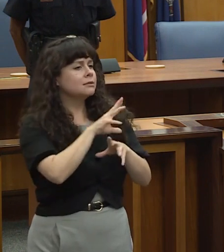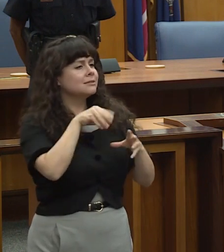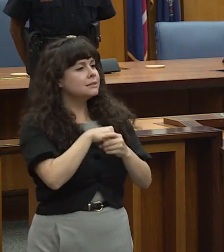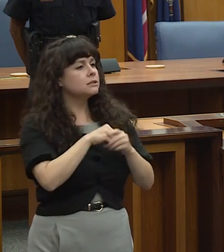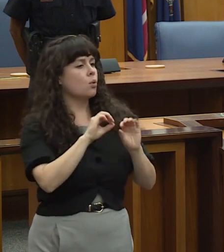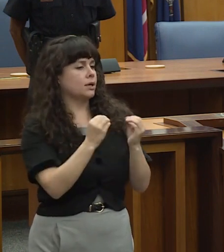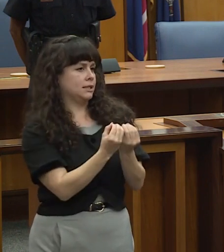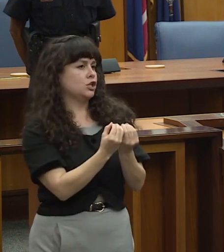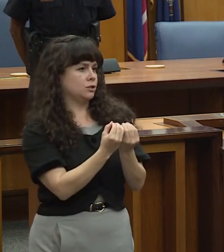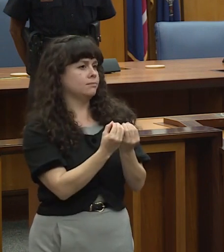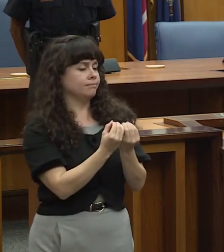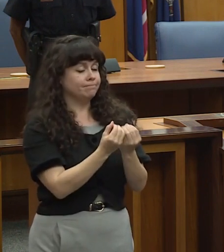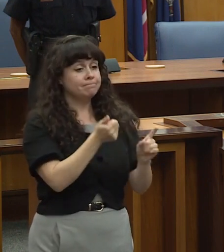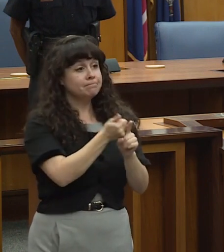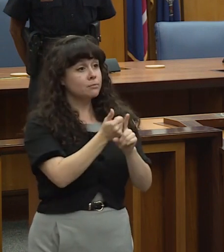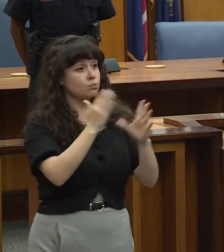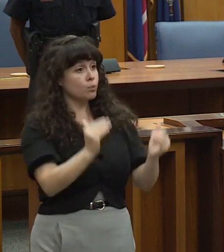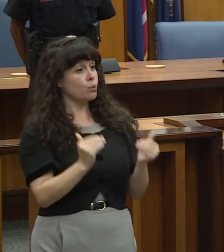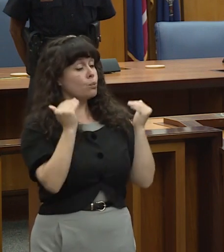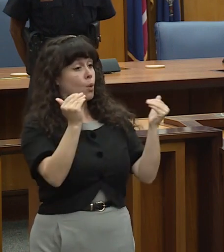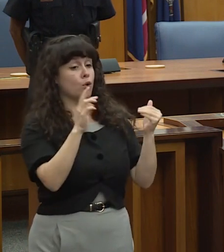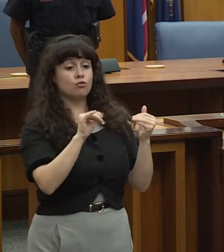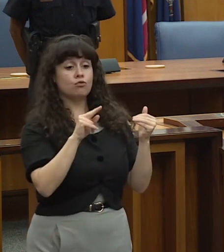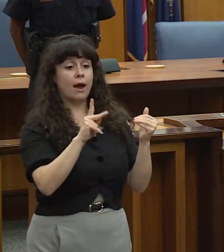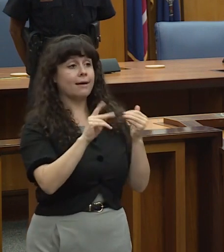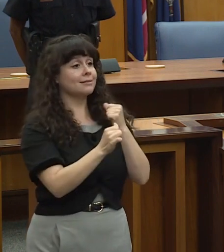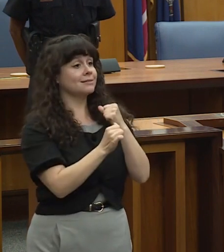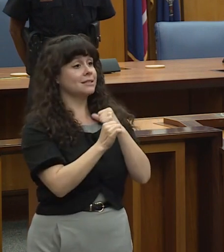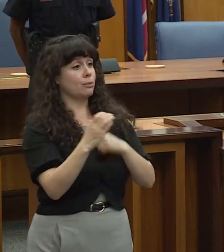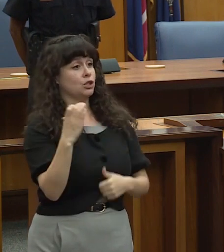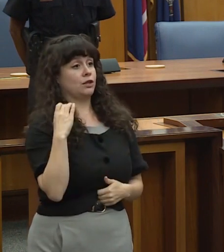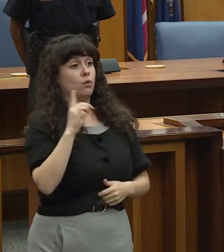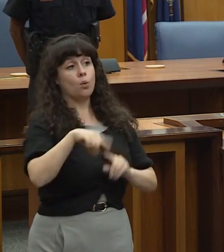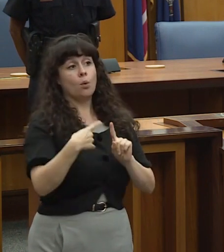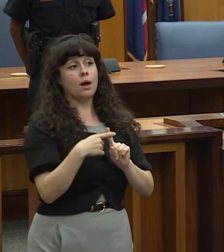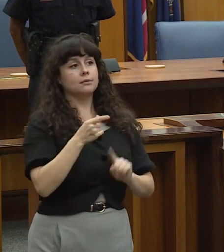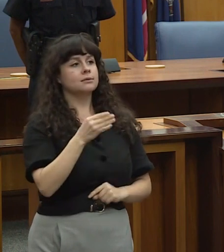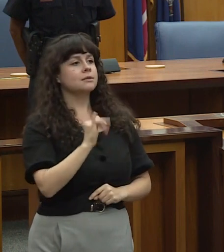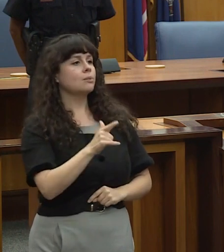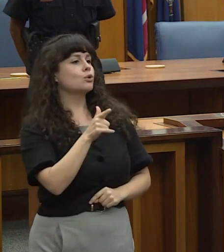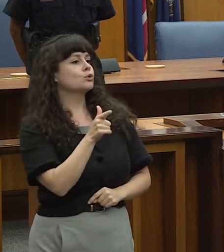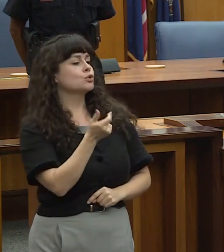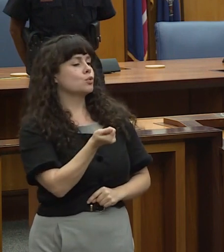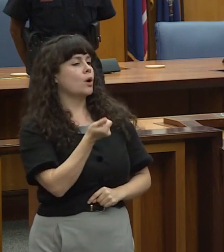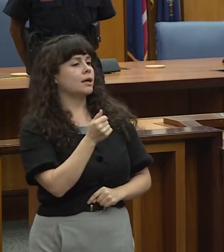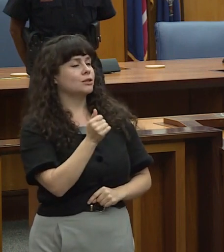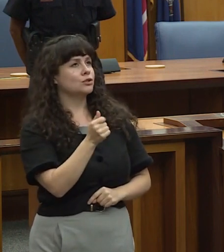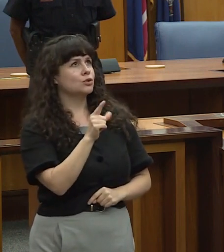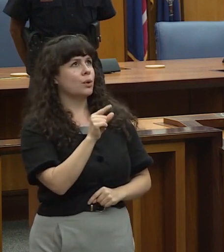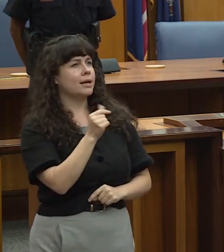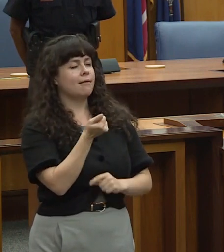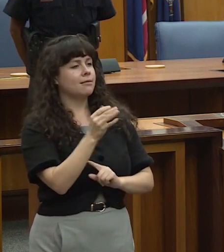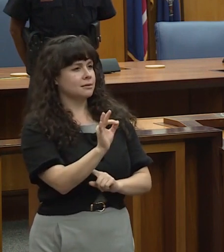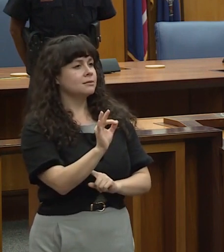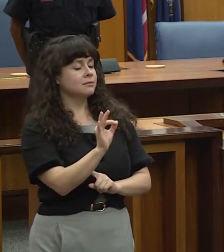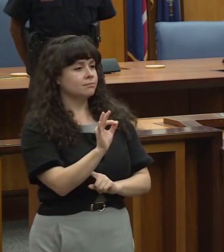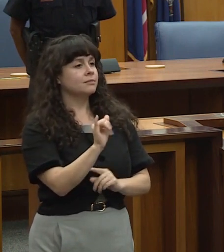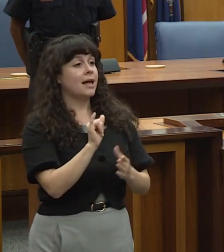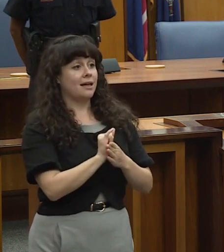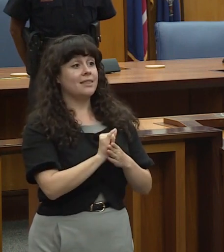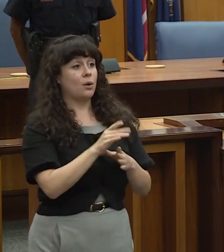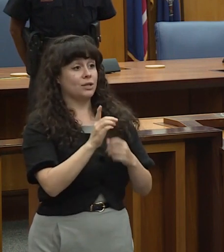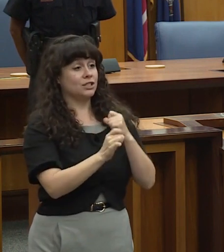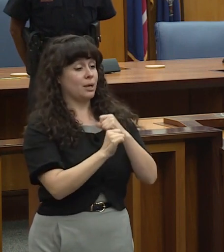organization. He was promoted to the rank of Deputy Chief in April of 2019 and as Deputy Chief for the Investigative